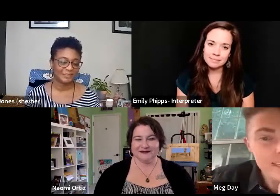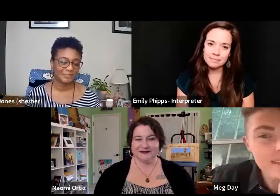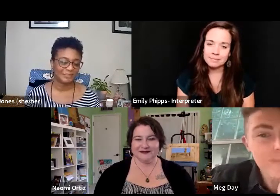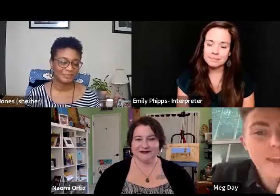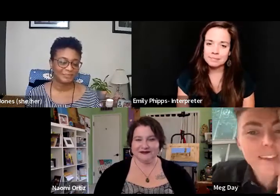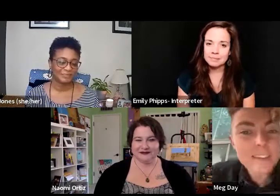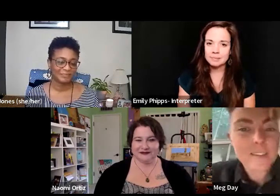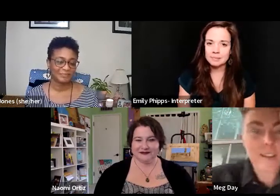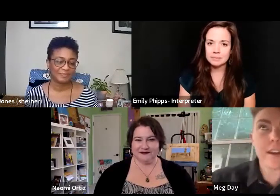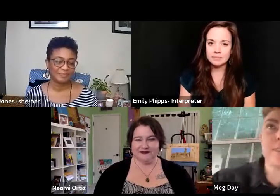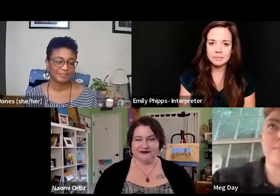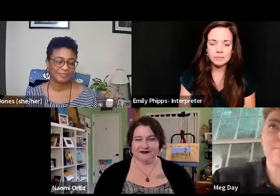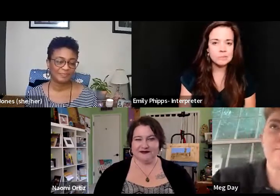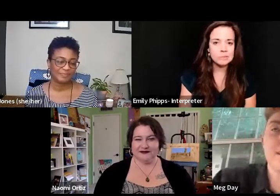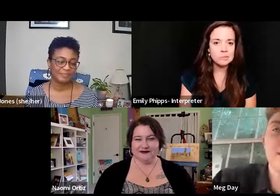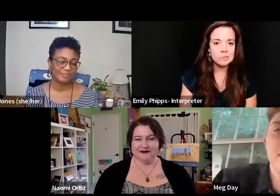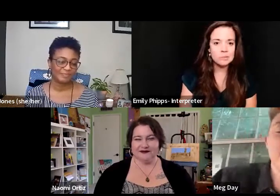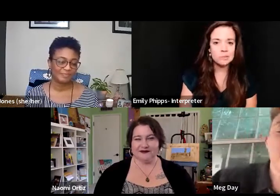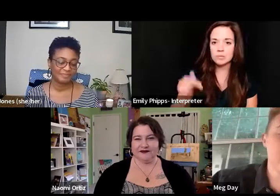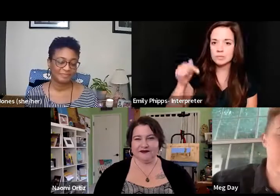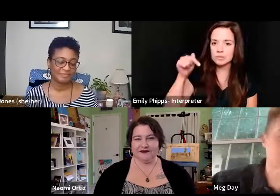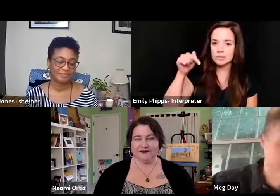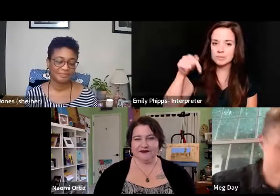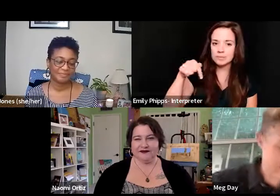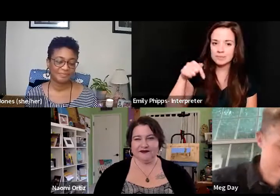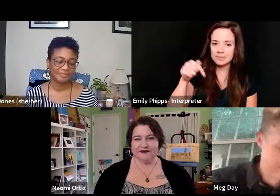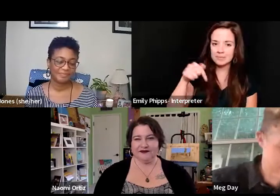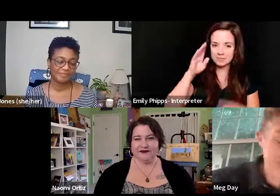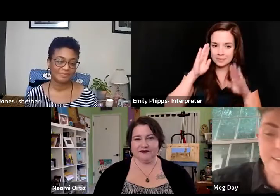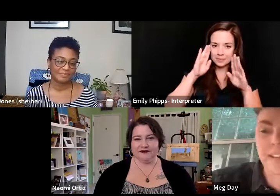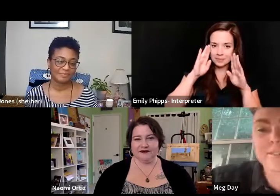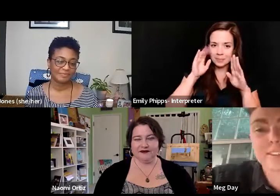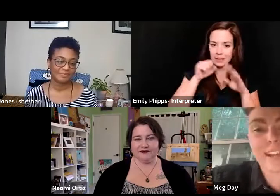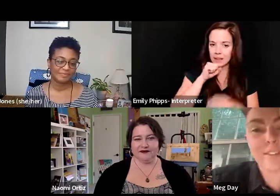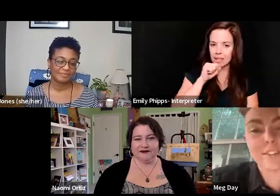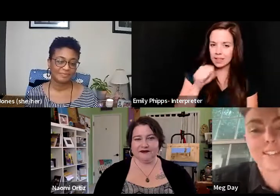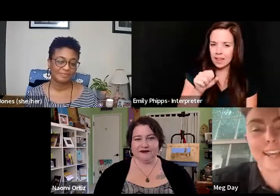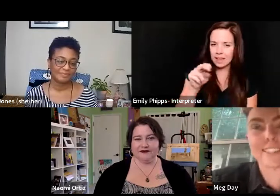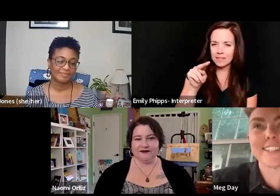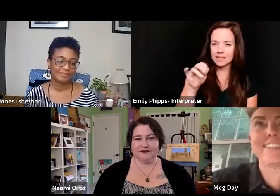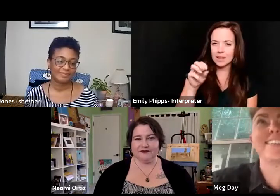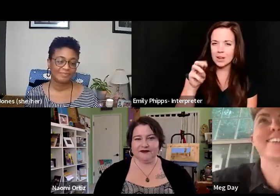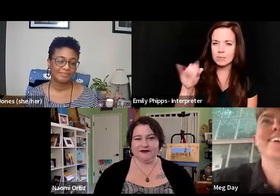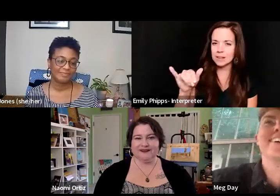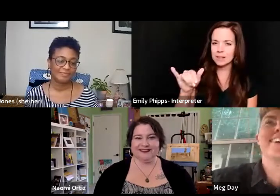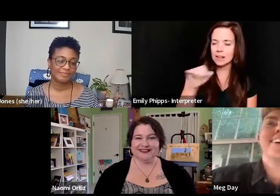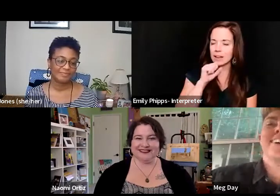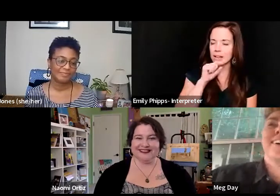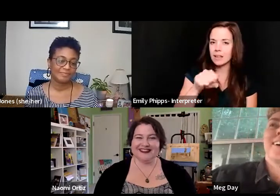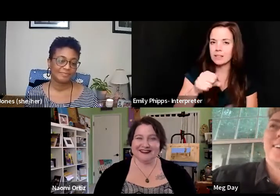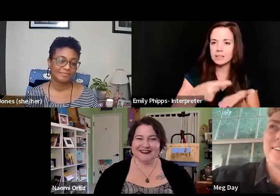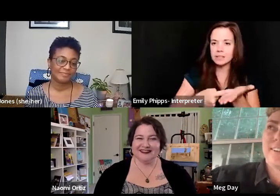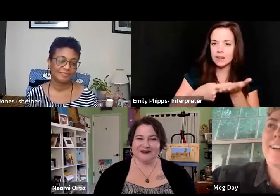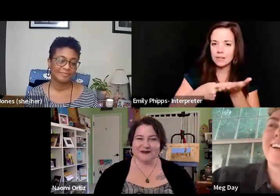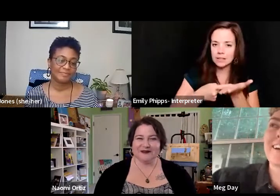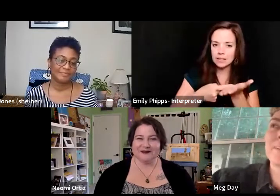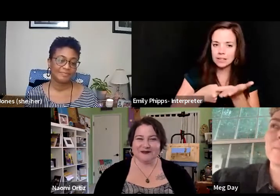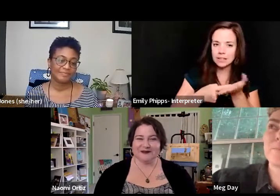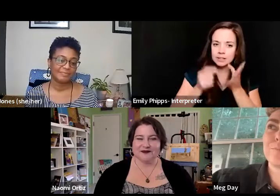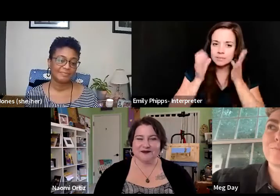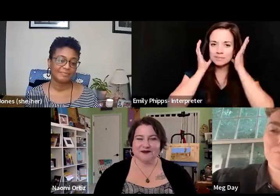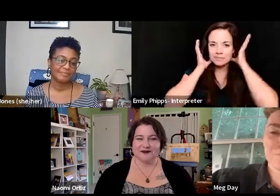This is Meg. I love that Naomi, I love this conversation. Oh,